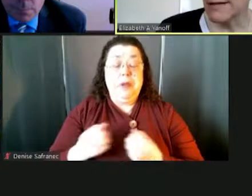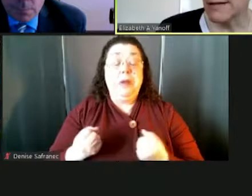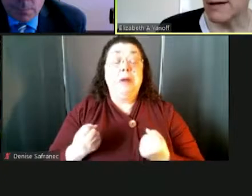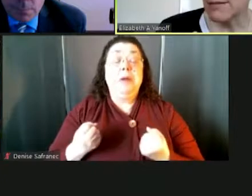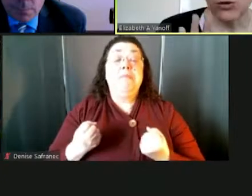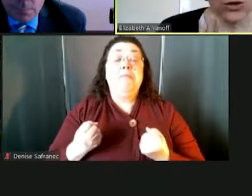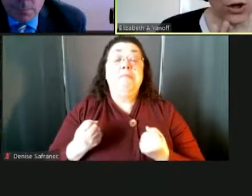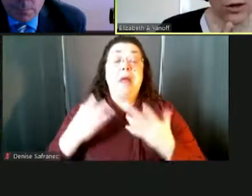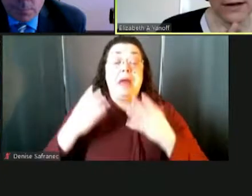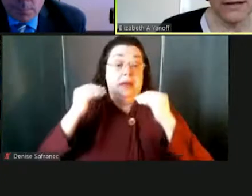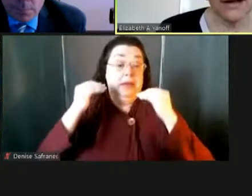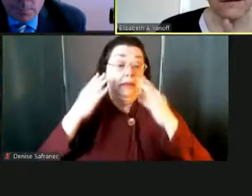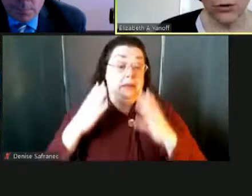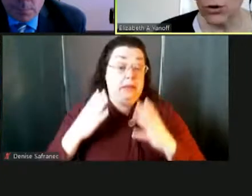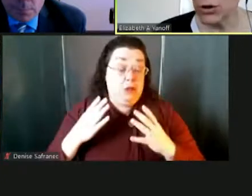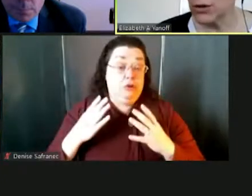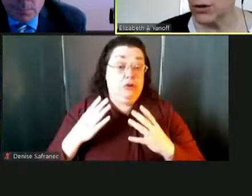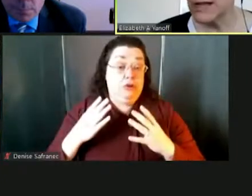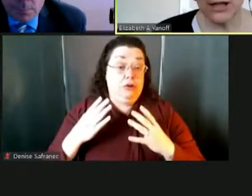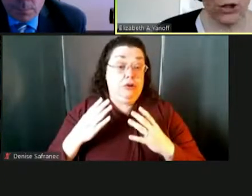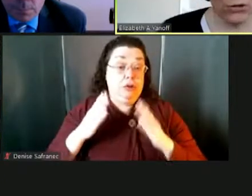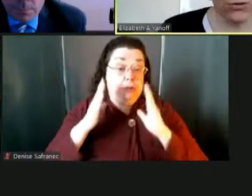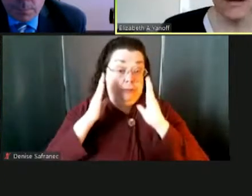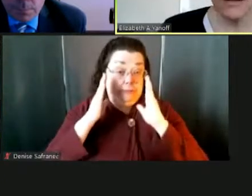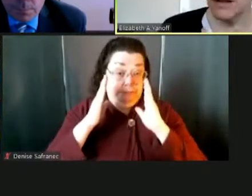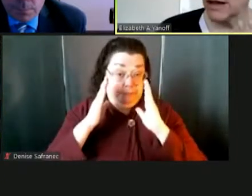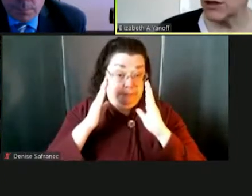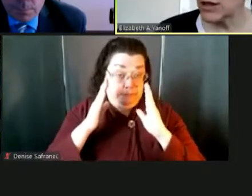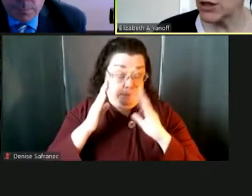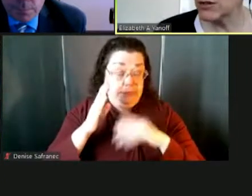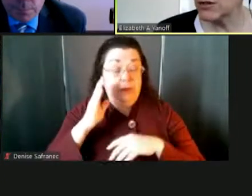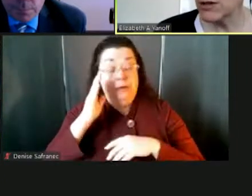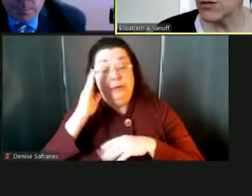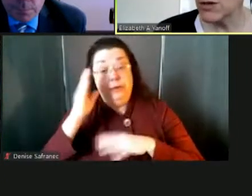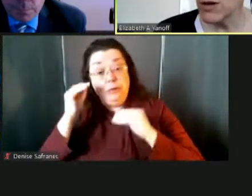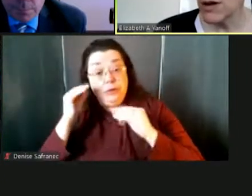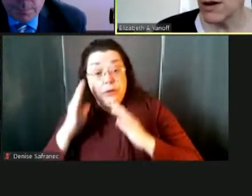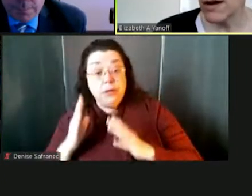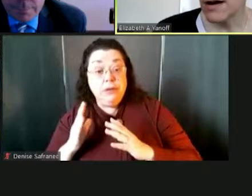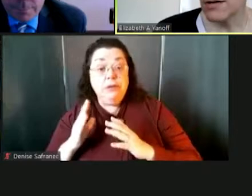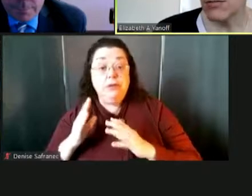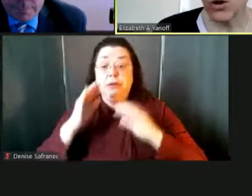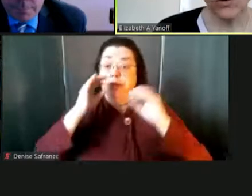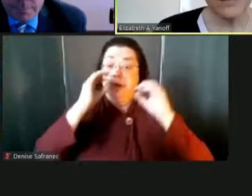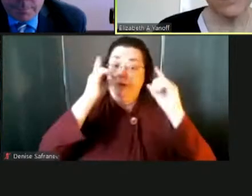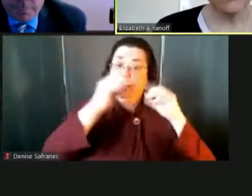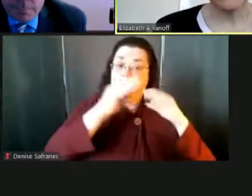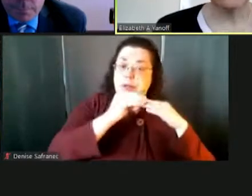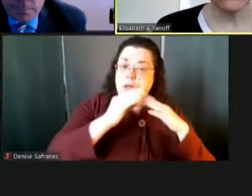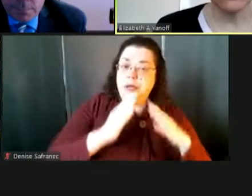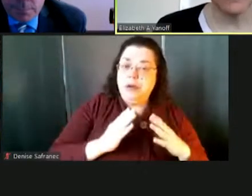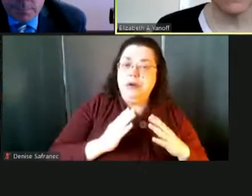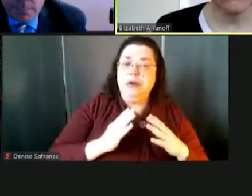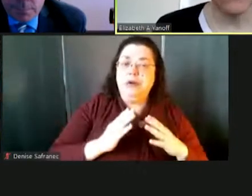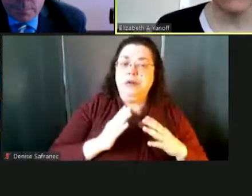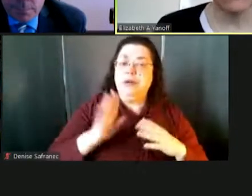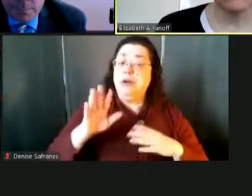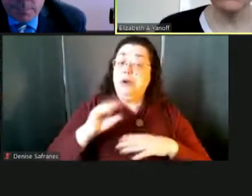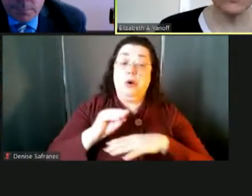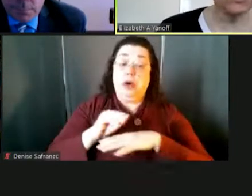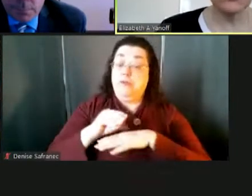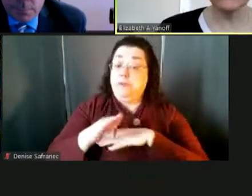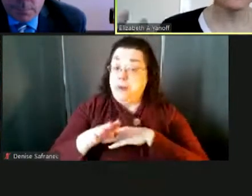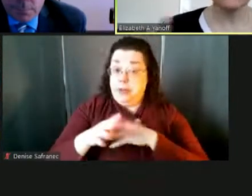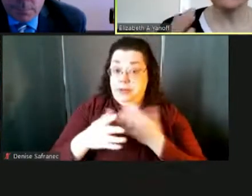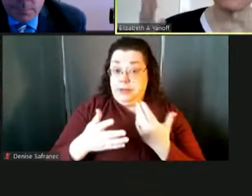listening, uh, both current and future teachers and educational leaders. Um, what advice do you have for them?